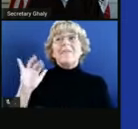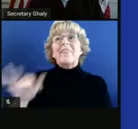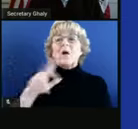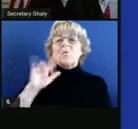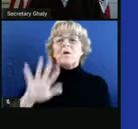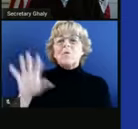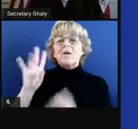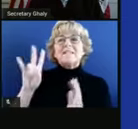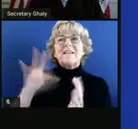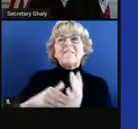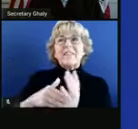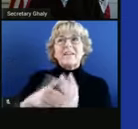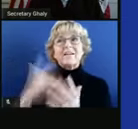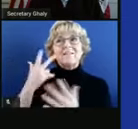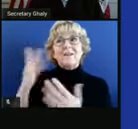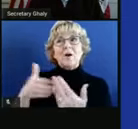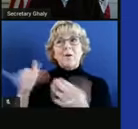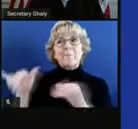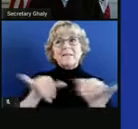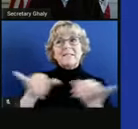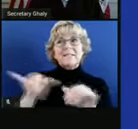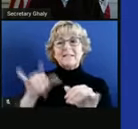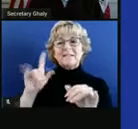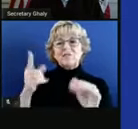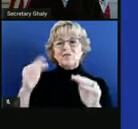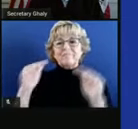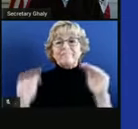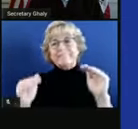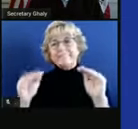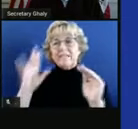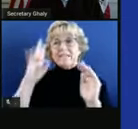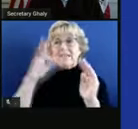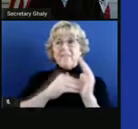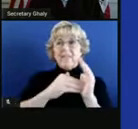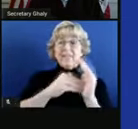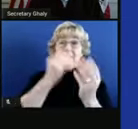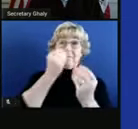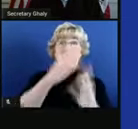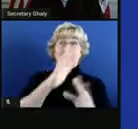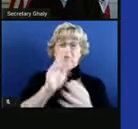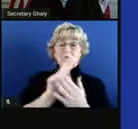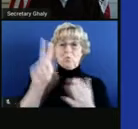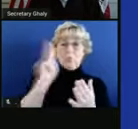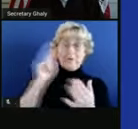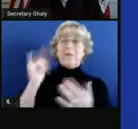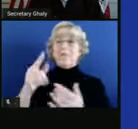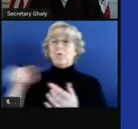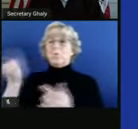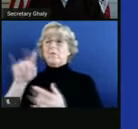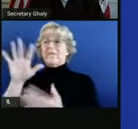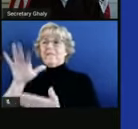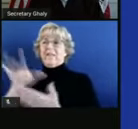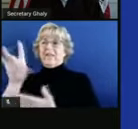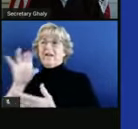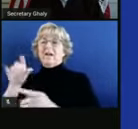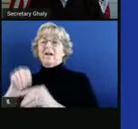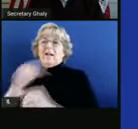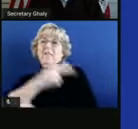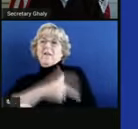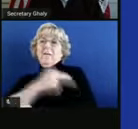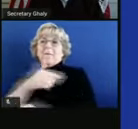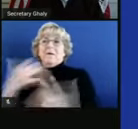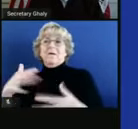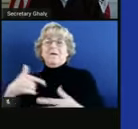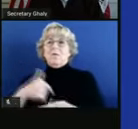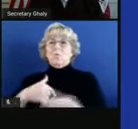7,000 cases, actually just below 7,000 cases reported on that day. So this tells us that we're more